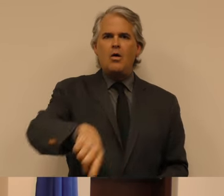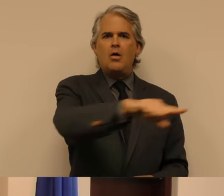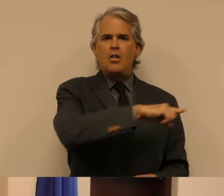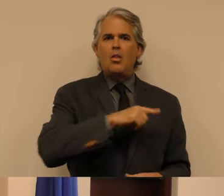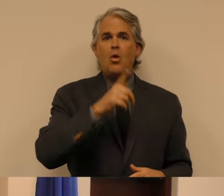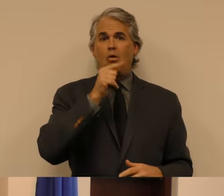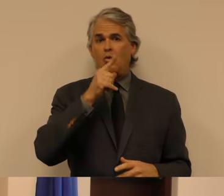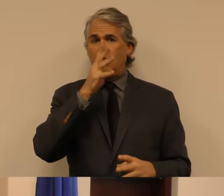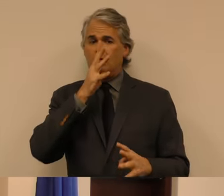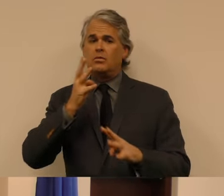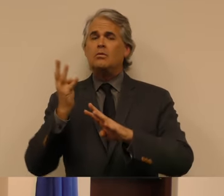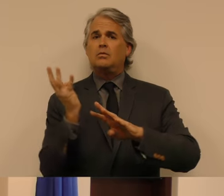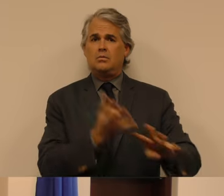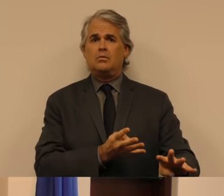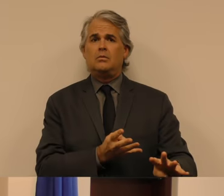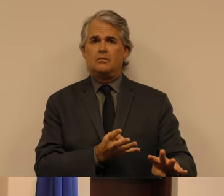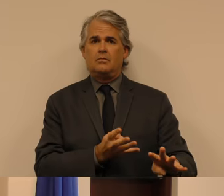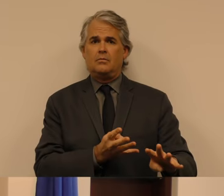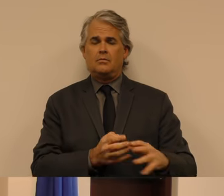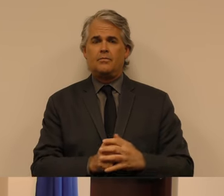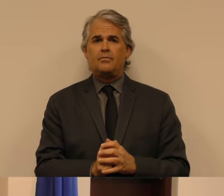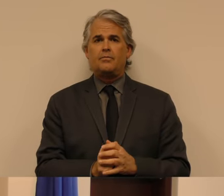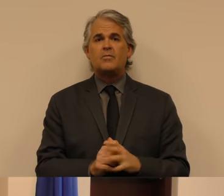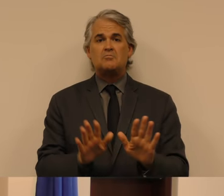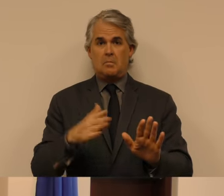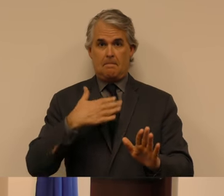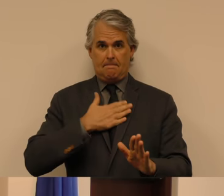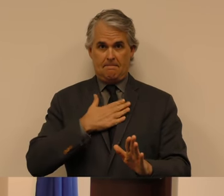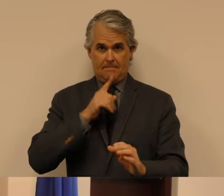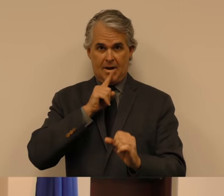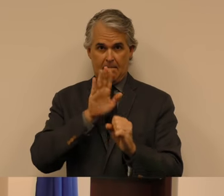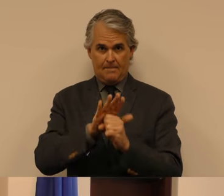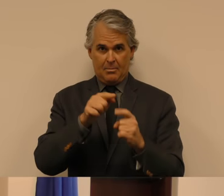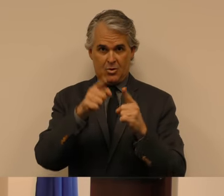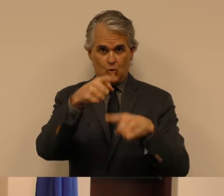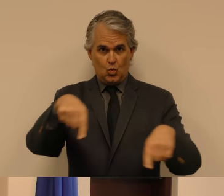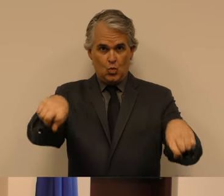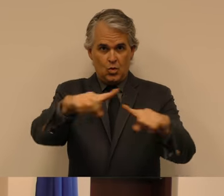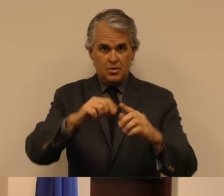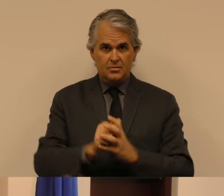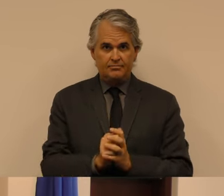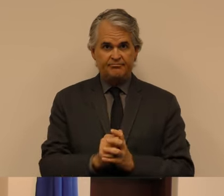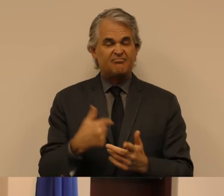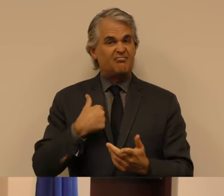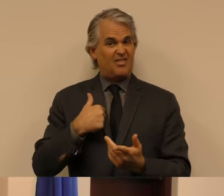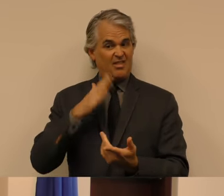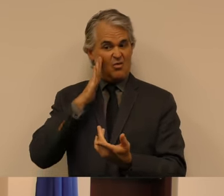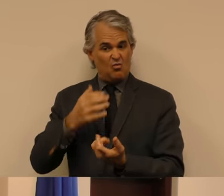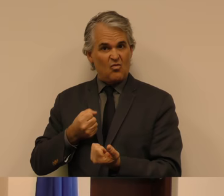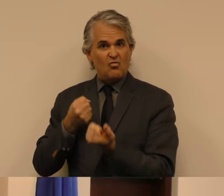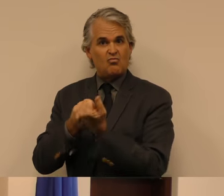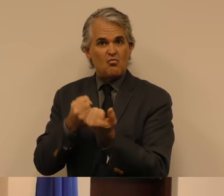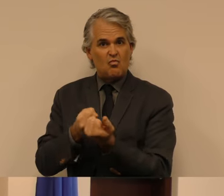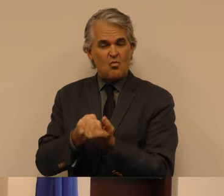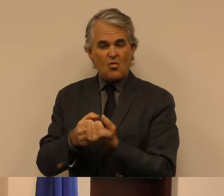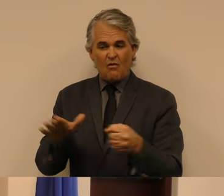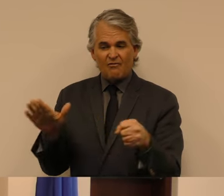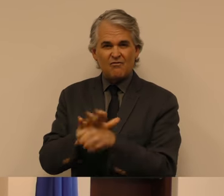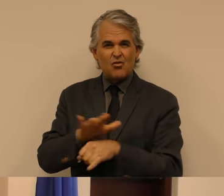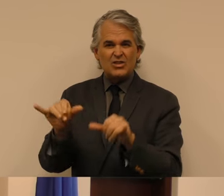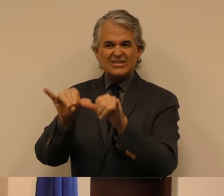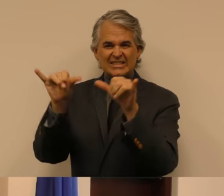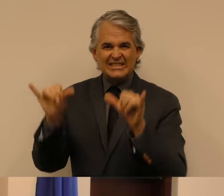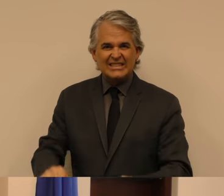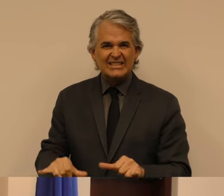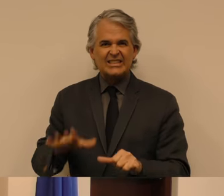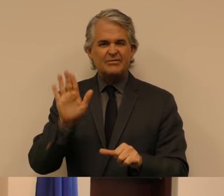heard. Here's what I can commit to you. I will no longer be party to a system that dictates how minority communities